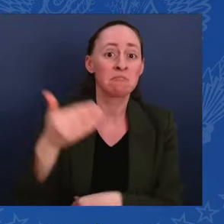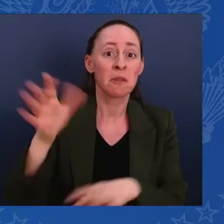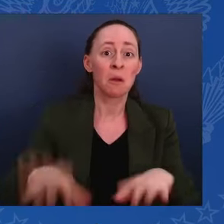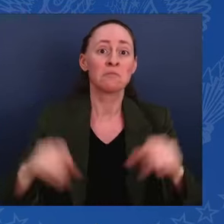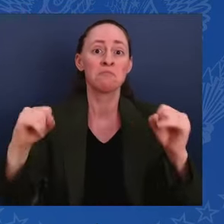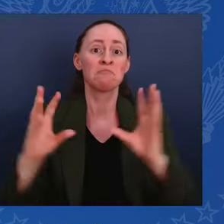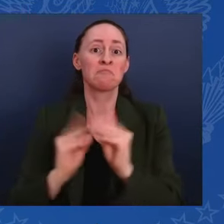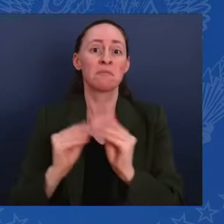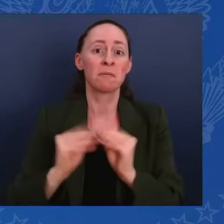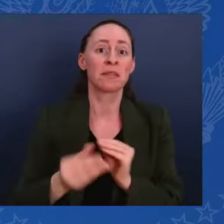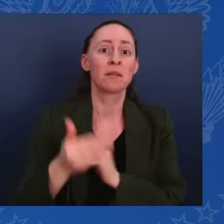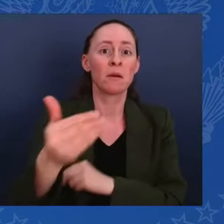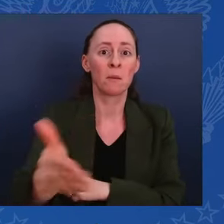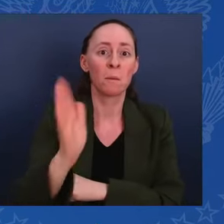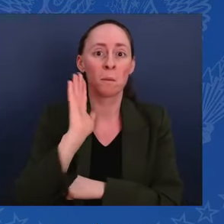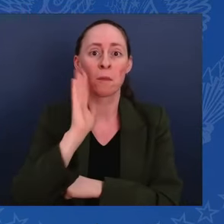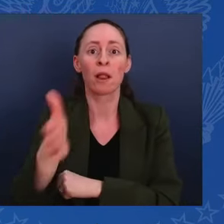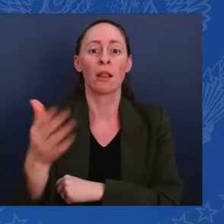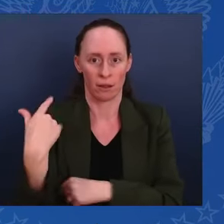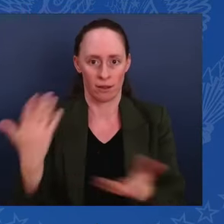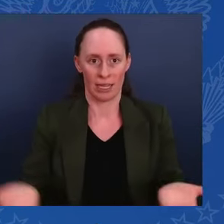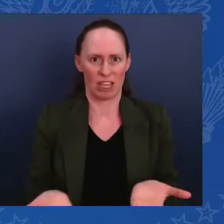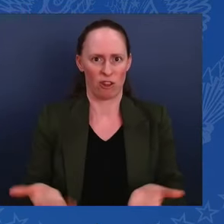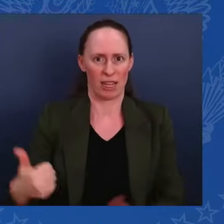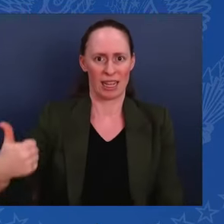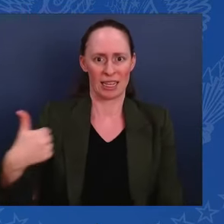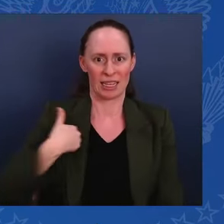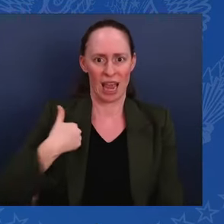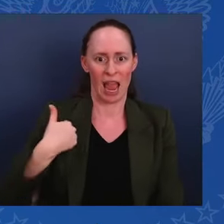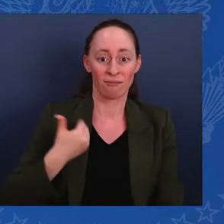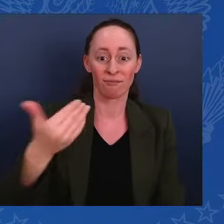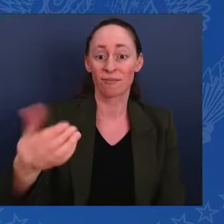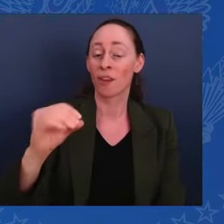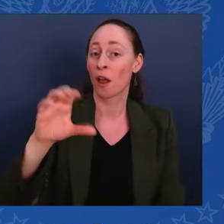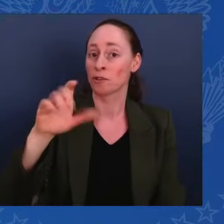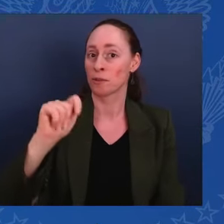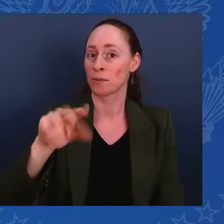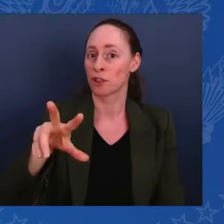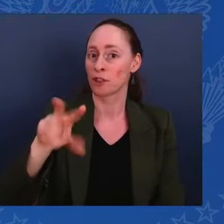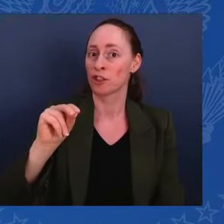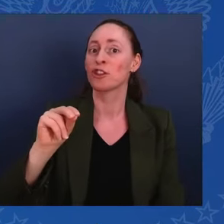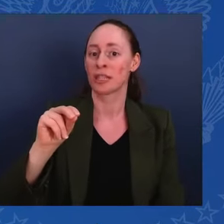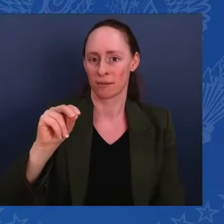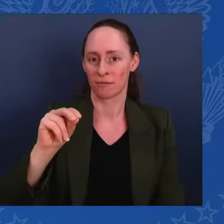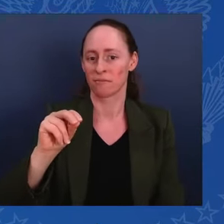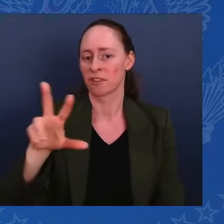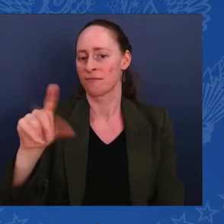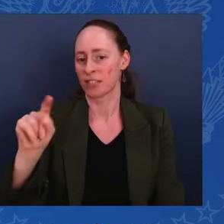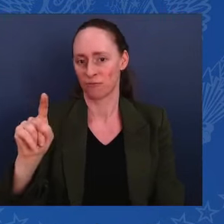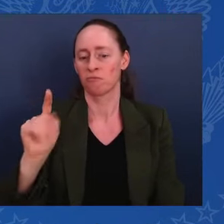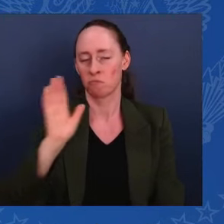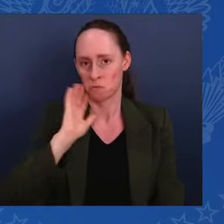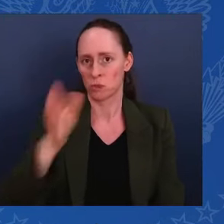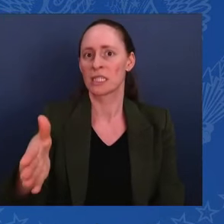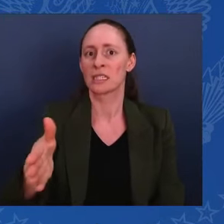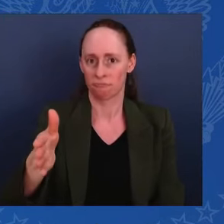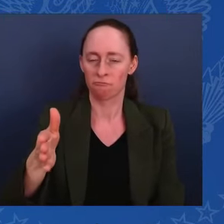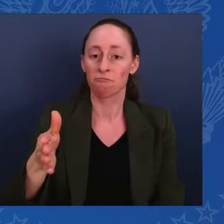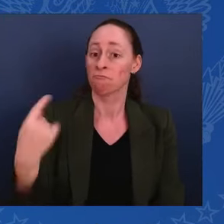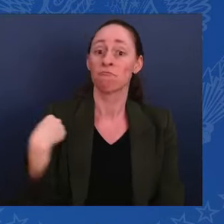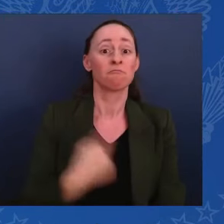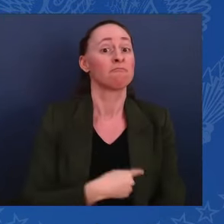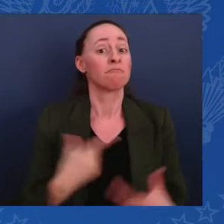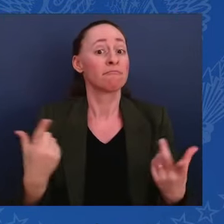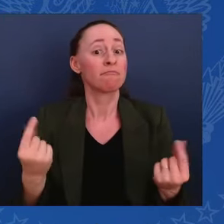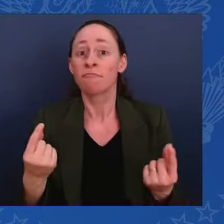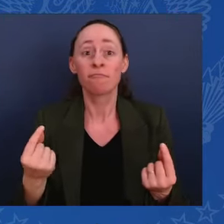meeting here in Canada on October 30th and 31st, which we will co-chair with both Ukraine and Norway. And